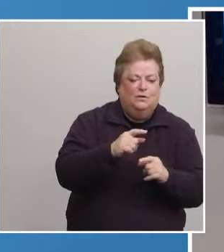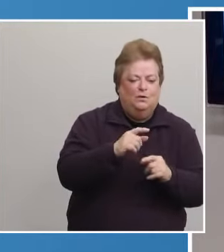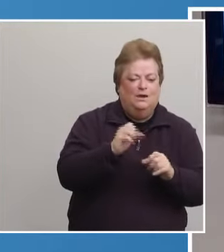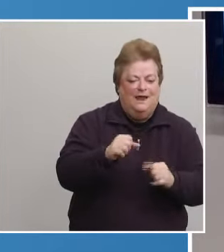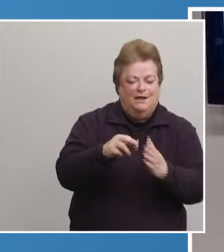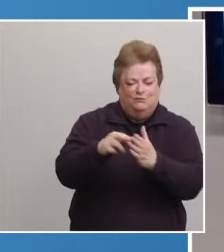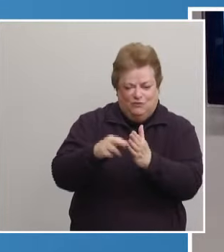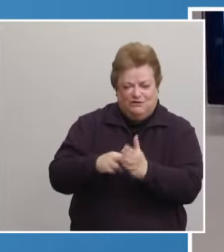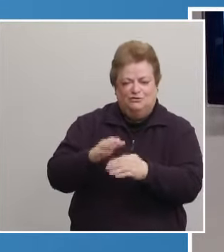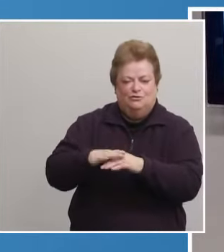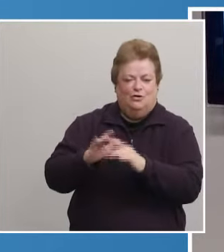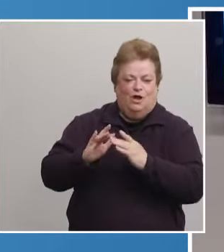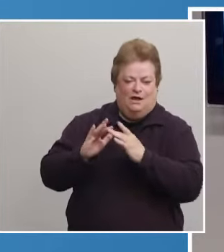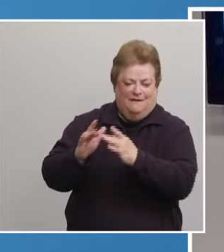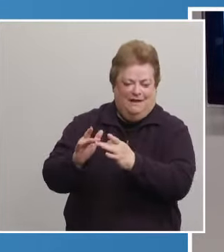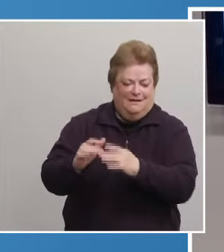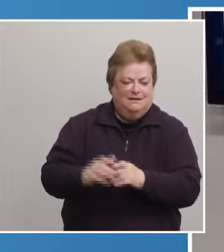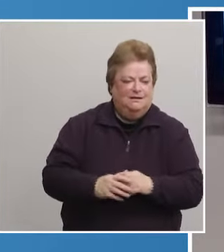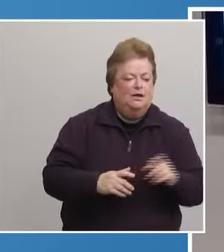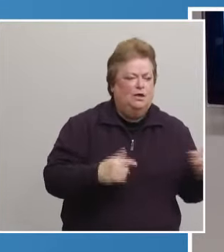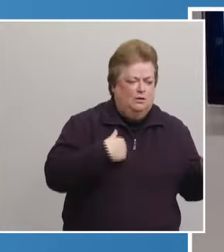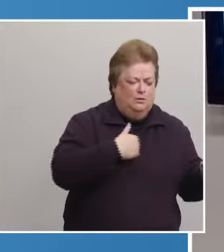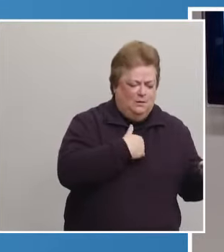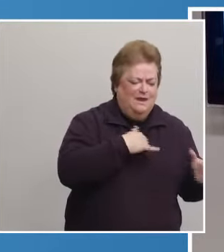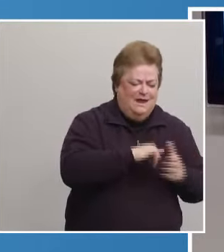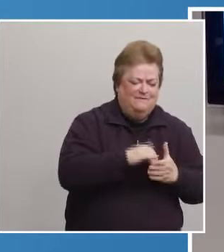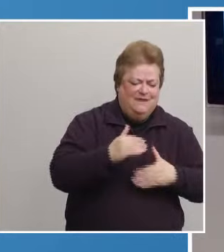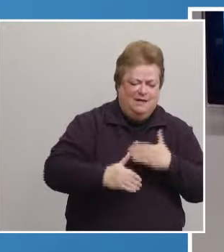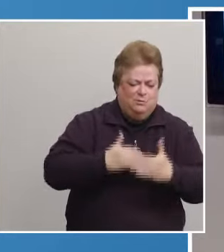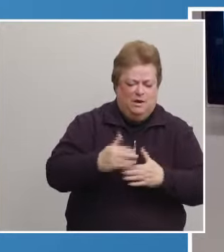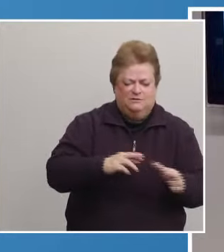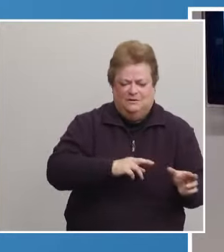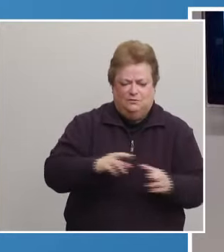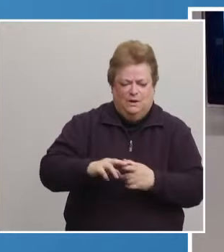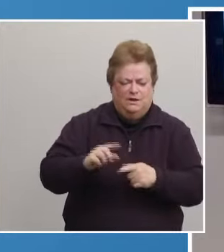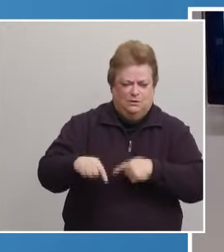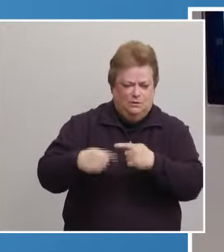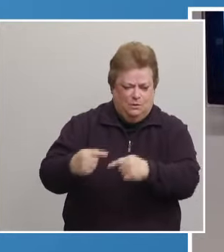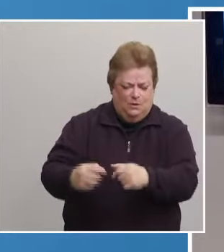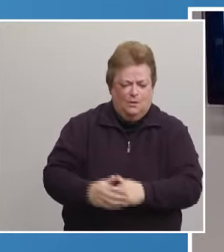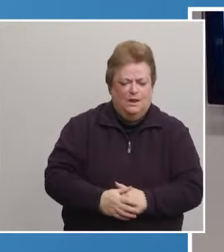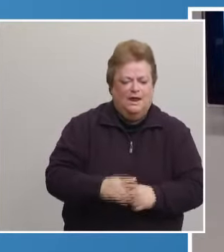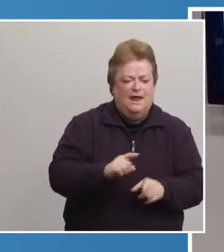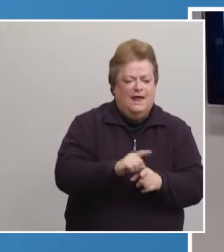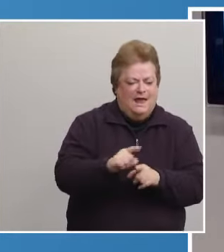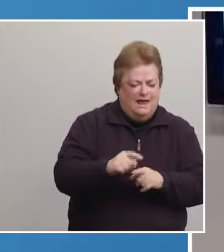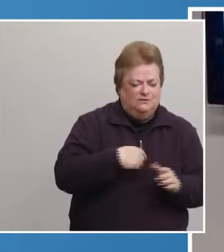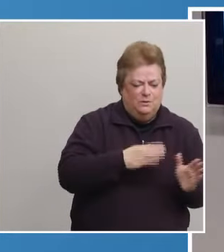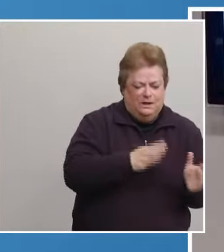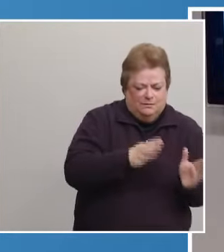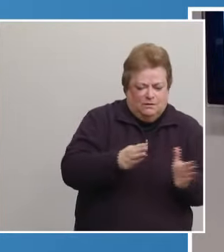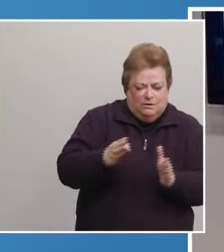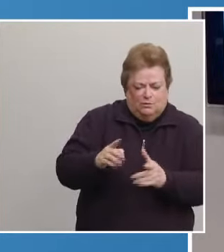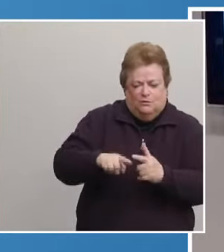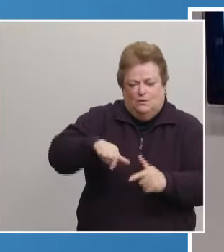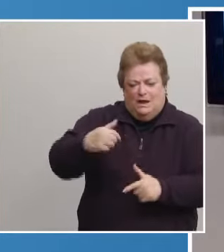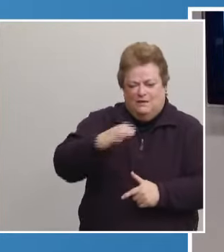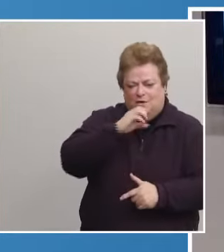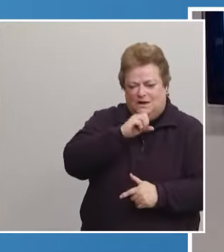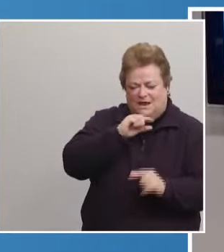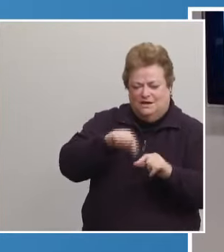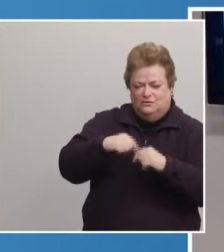process ready to go. And you're really correct. As we move into other age groupings,